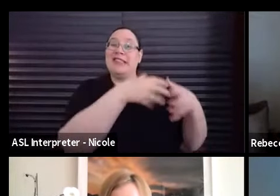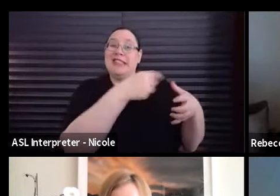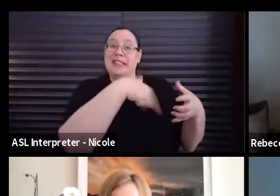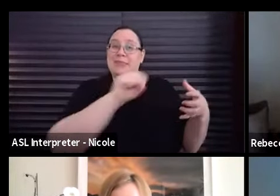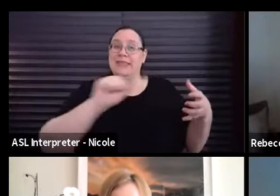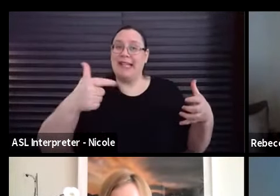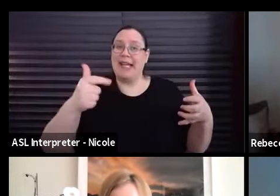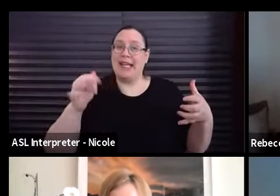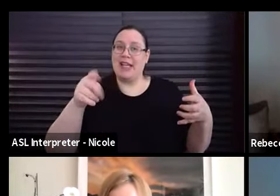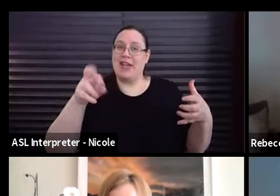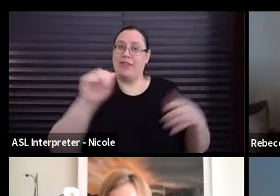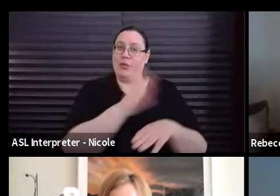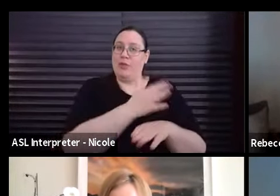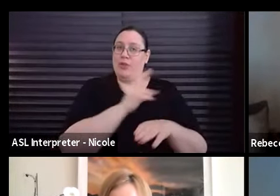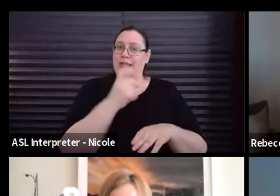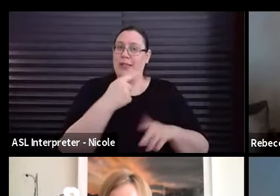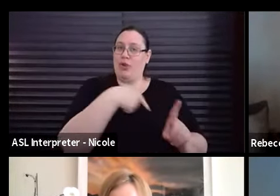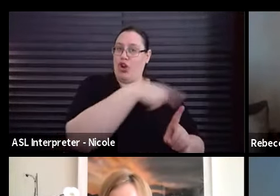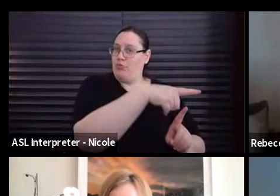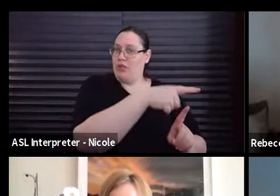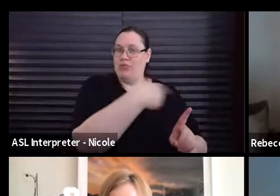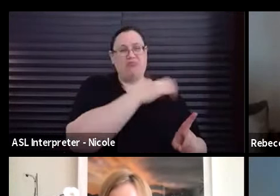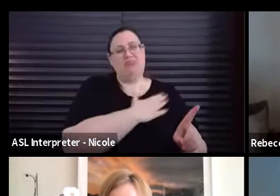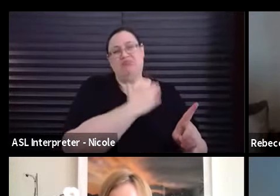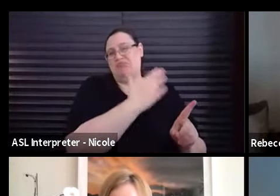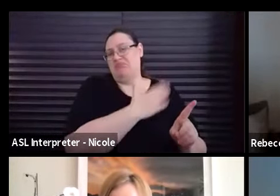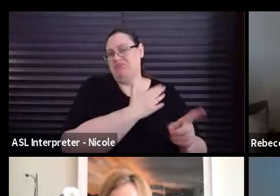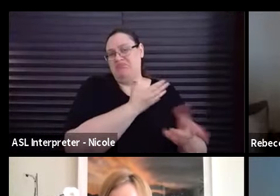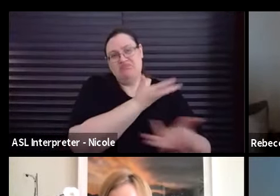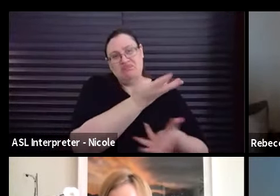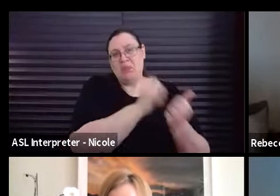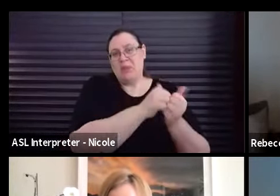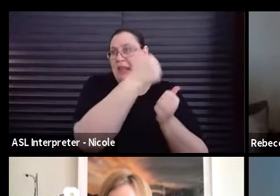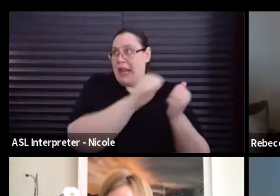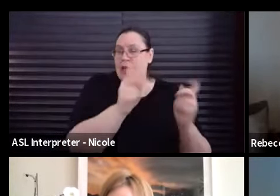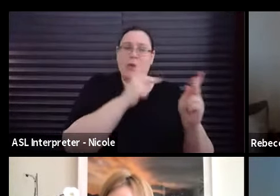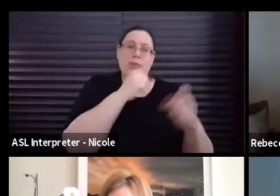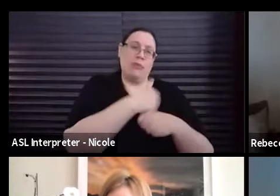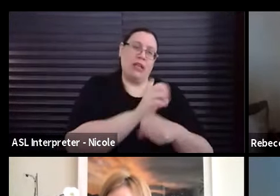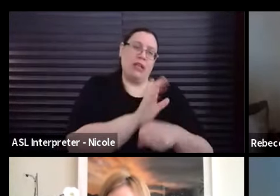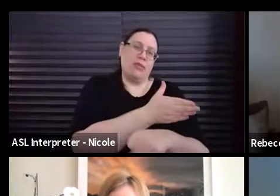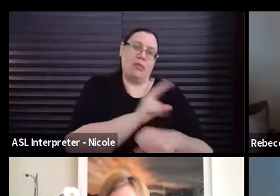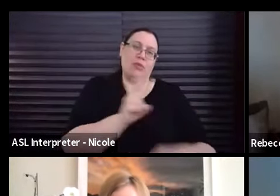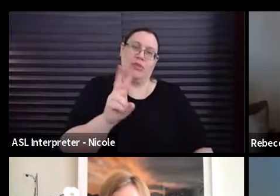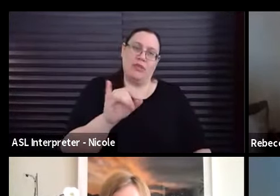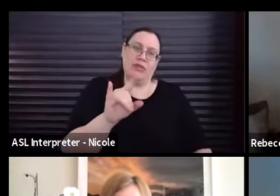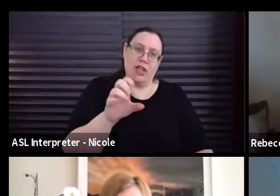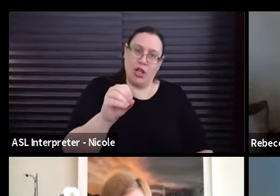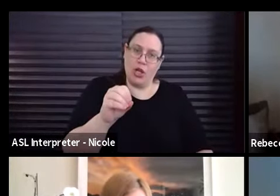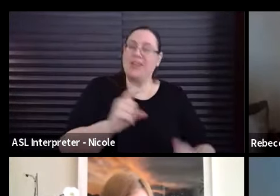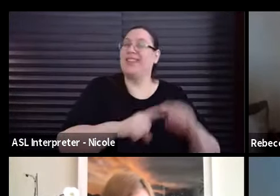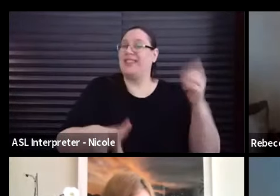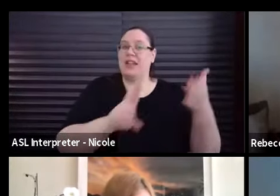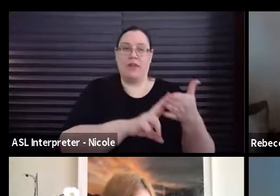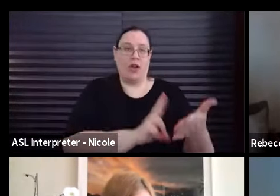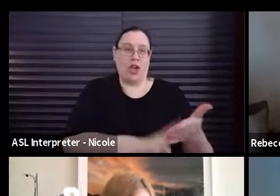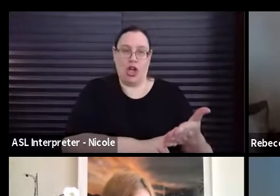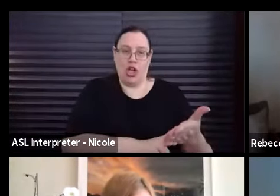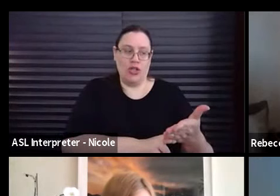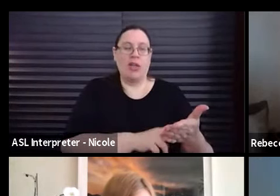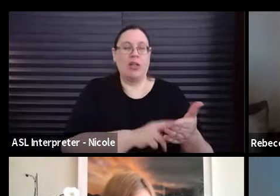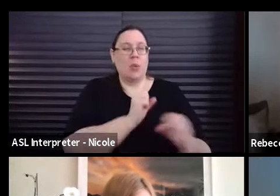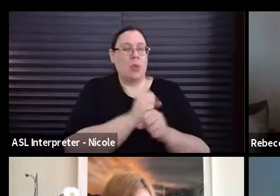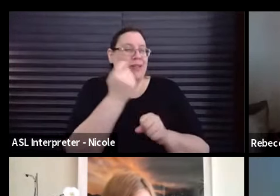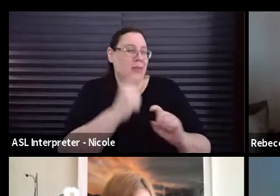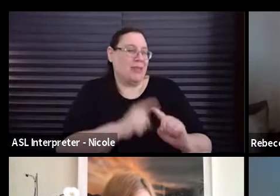music department though, that would be more than happy to work with any music video producer. Um, you know, it's a different contract. So it just works a little differently.